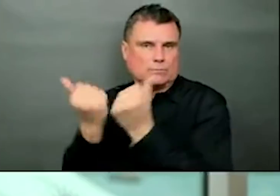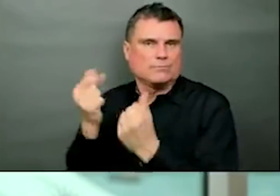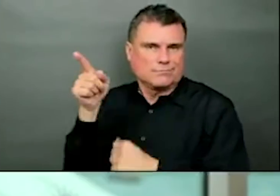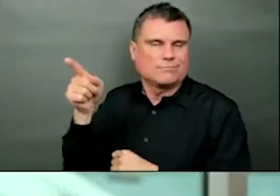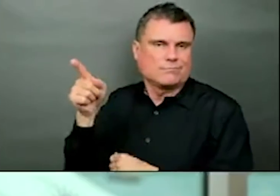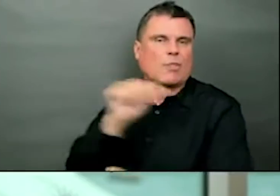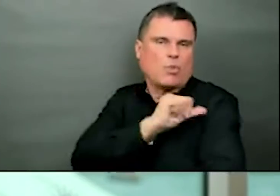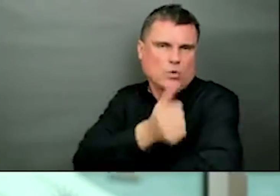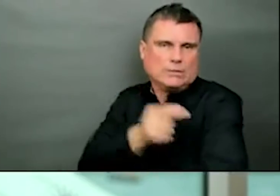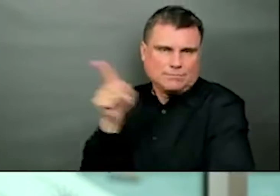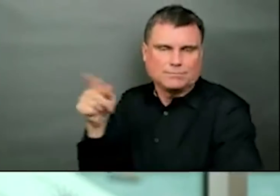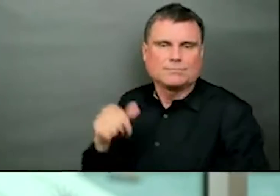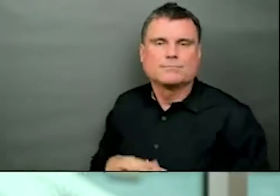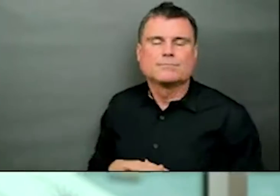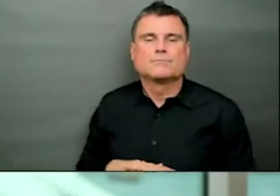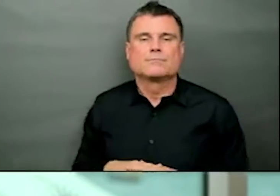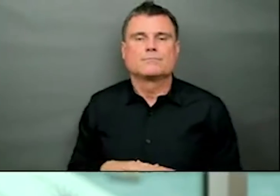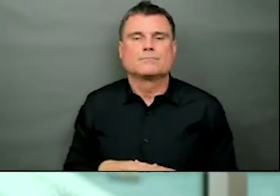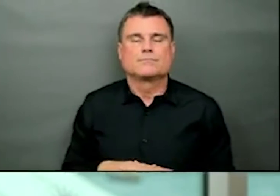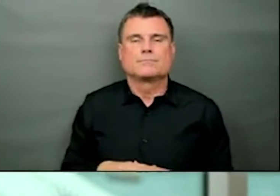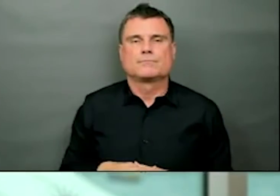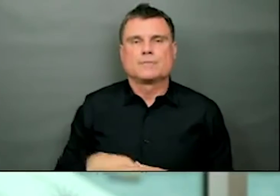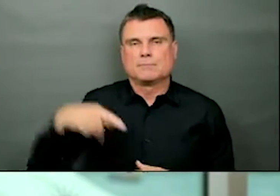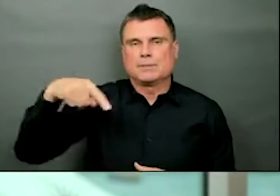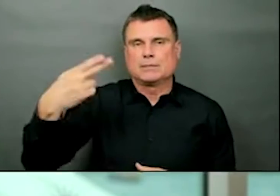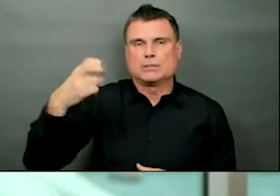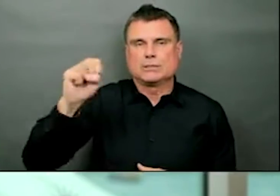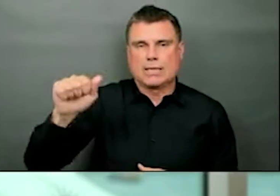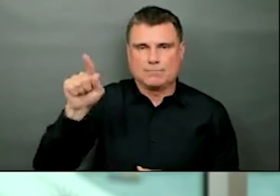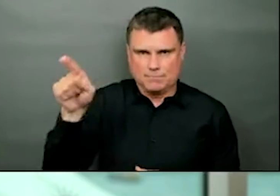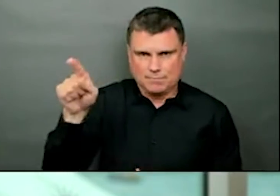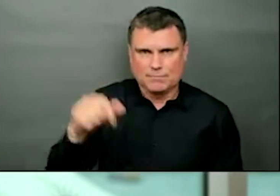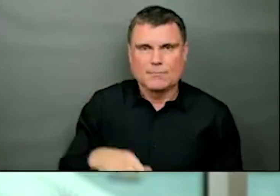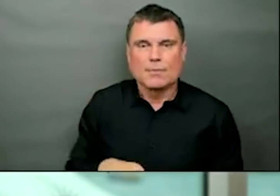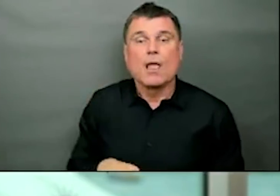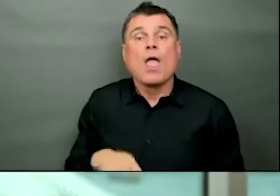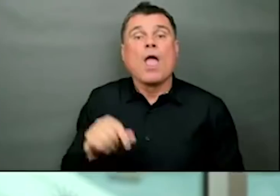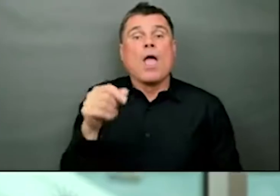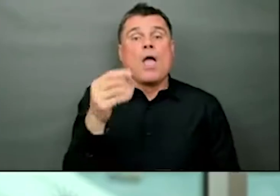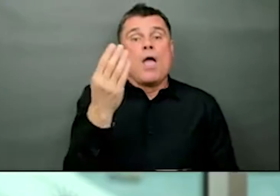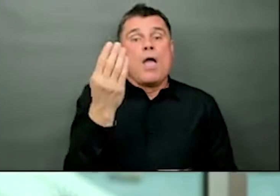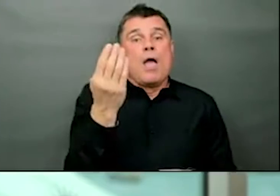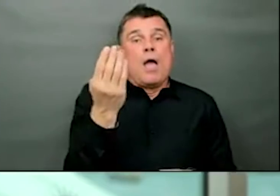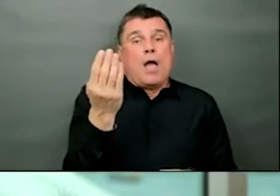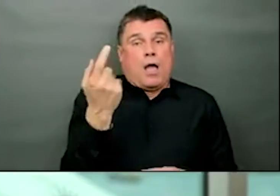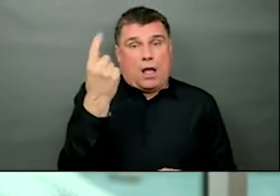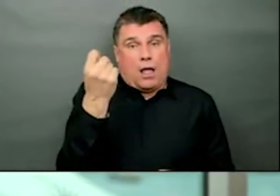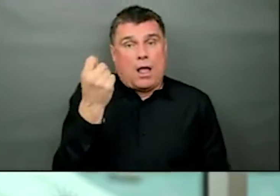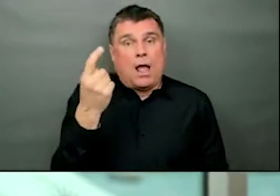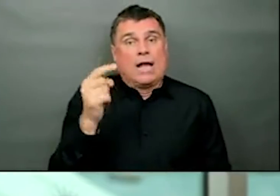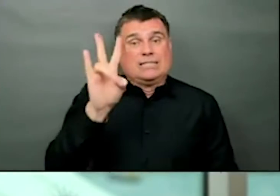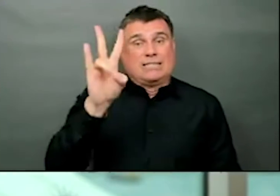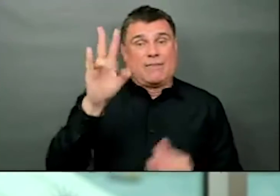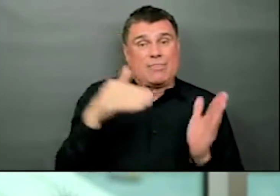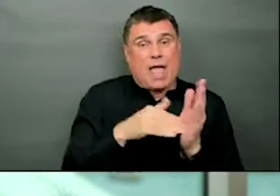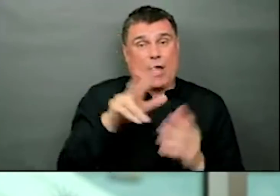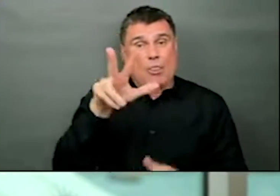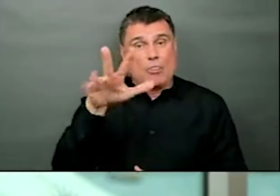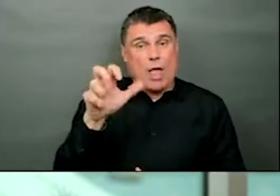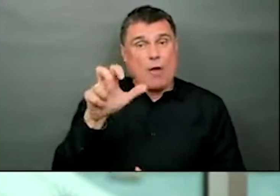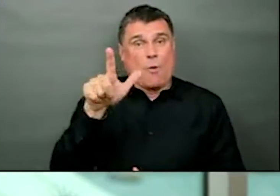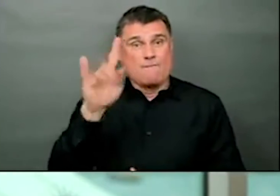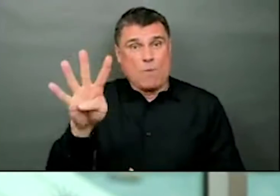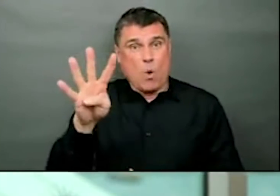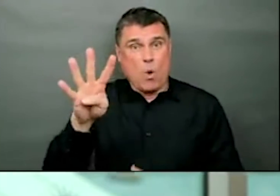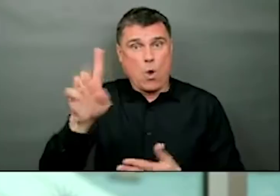week of February 8 the 14th we have the verified number of surgeries is 7,324 which is 196